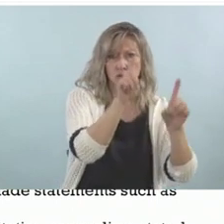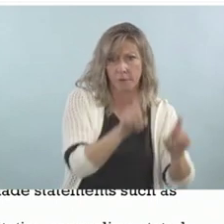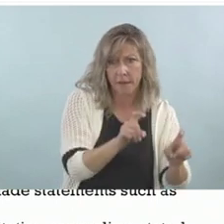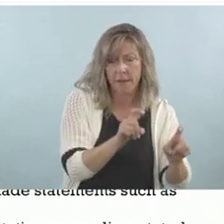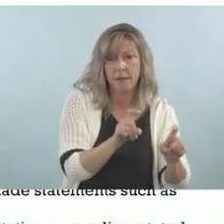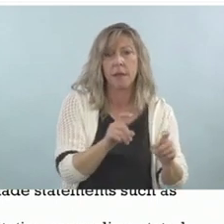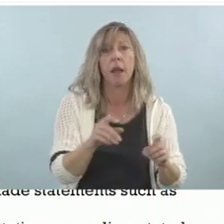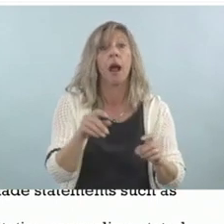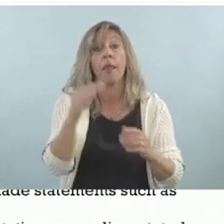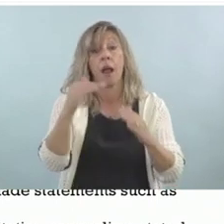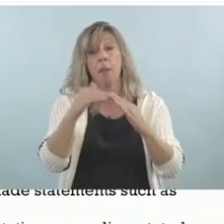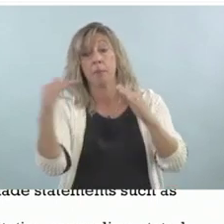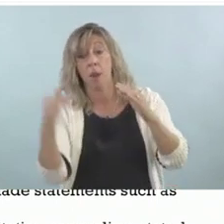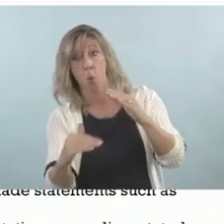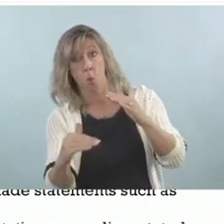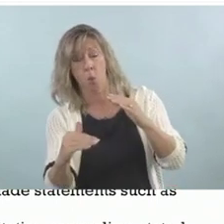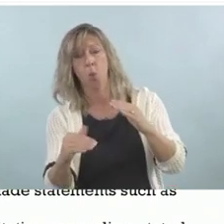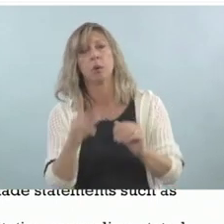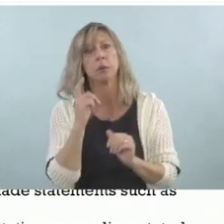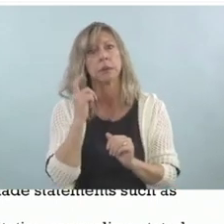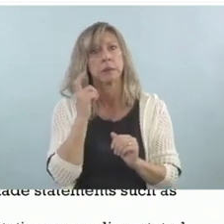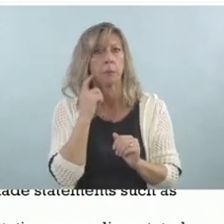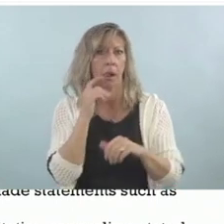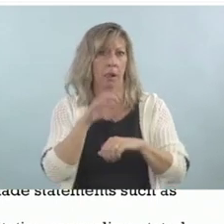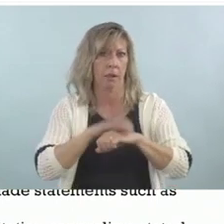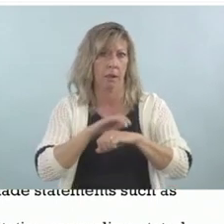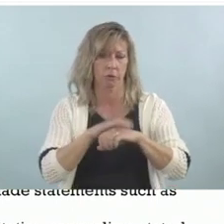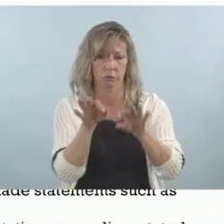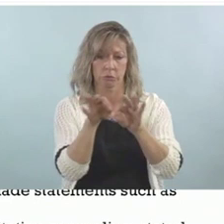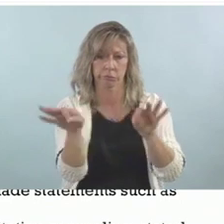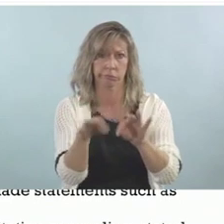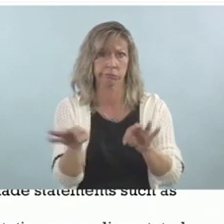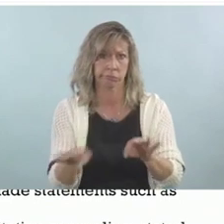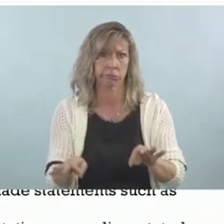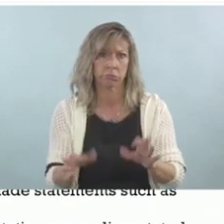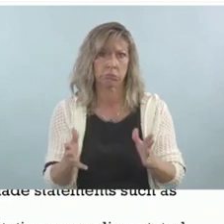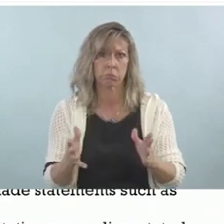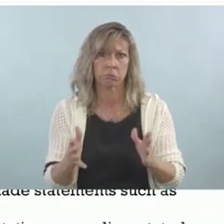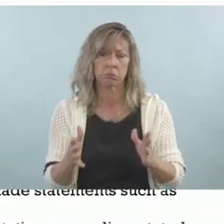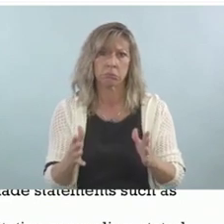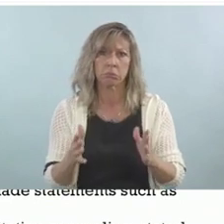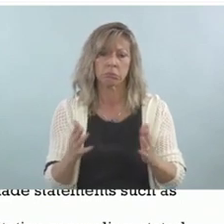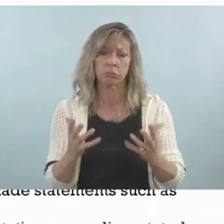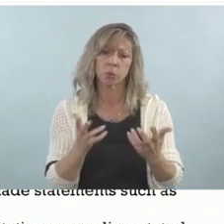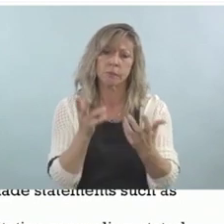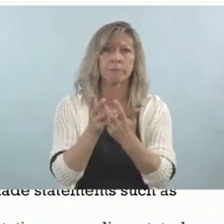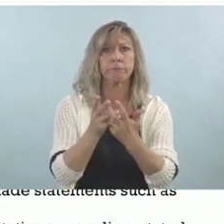simplified English so that the questions could be asked at the fourth grade level.